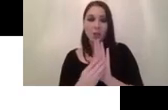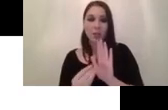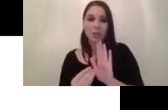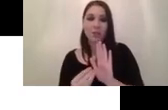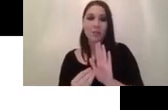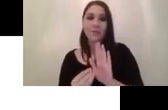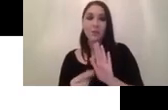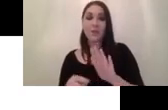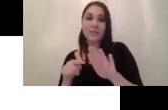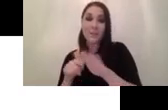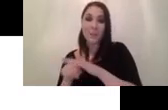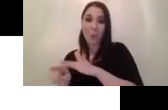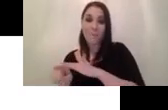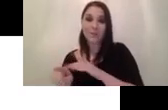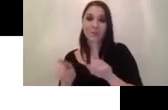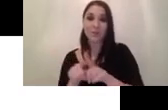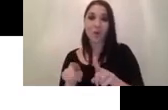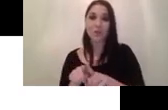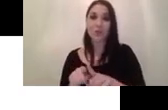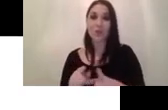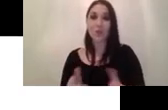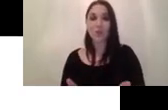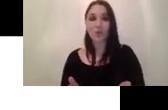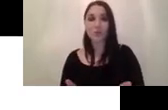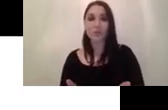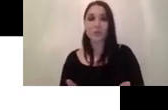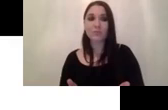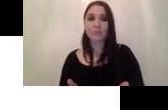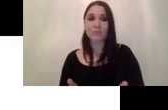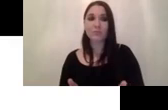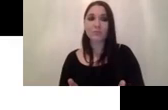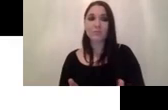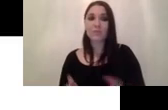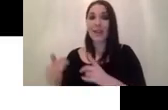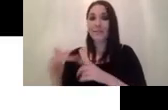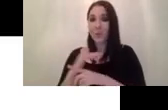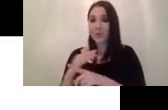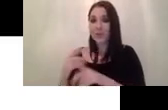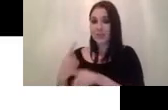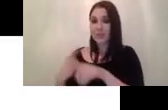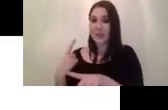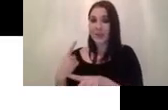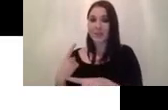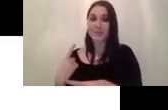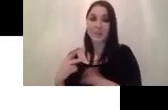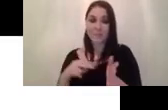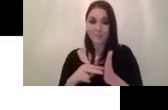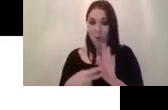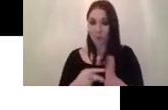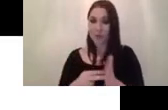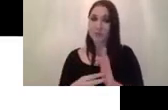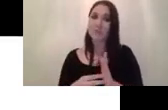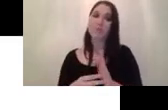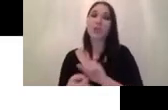and also for in for the inferencing speed purpose we convert the model to onyx